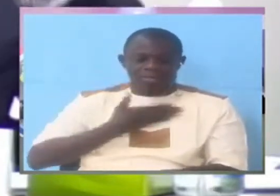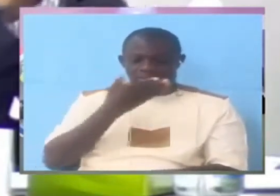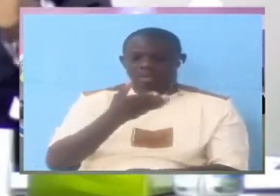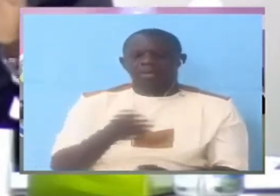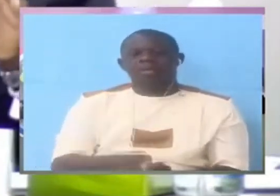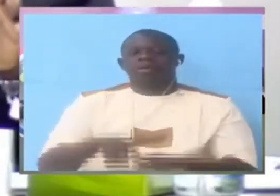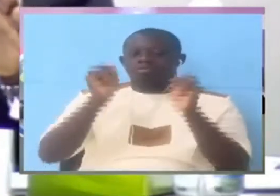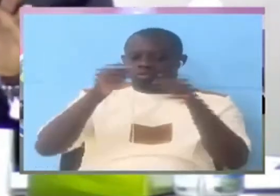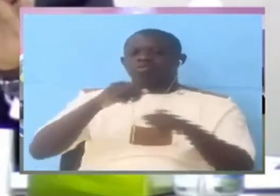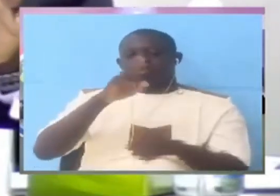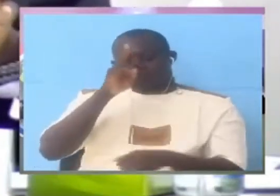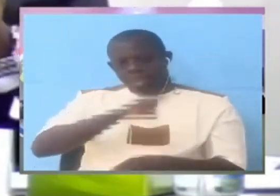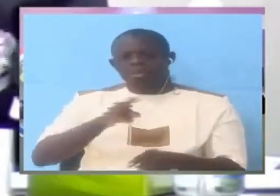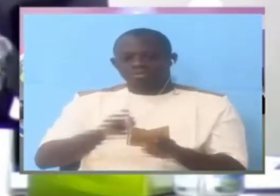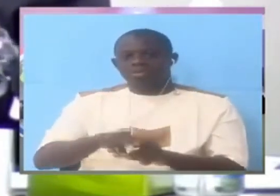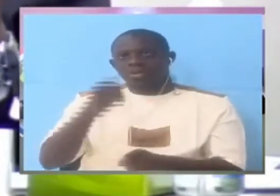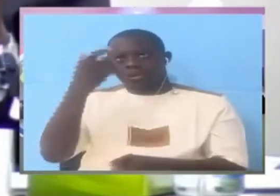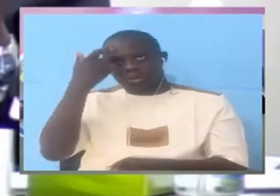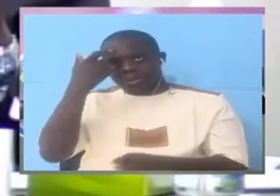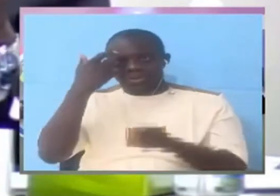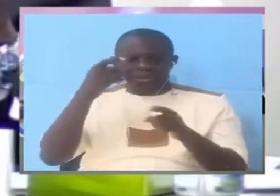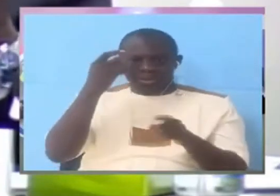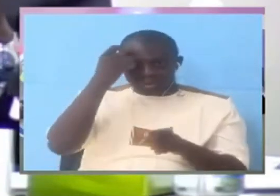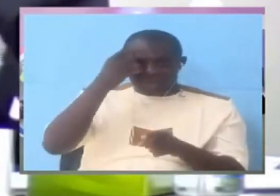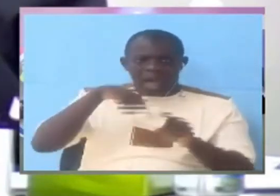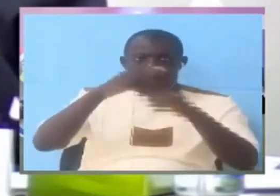He can guess the people at the NIA.